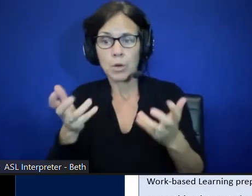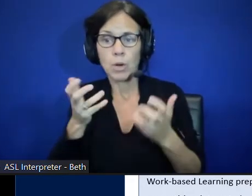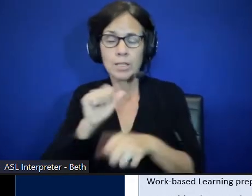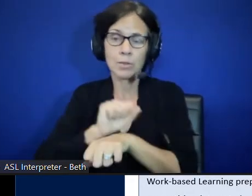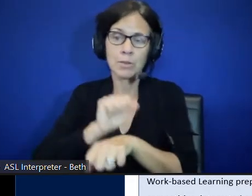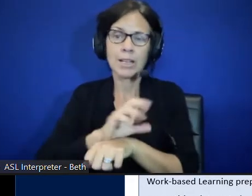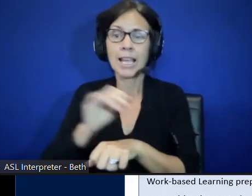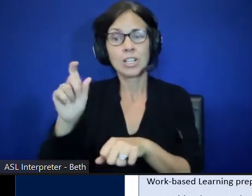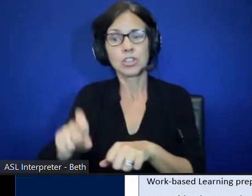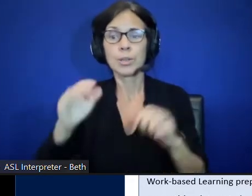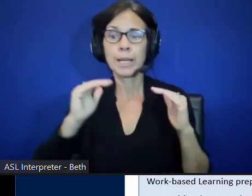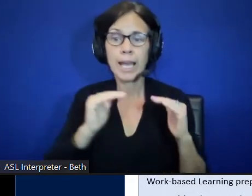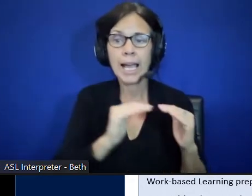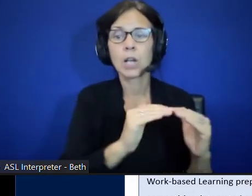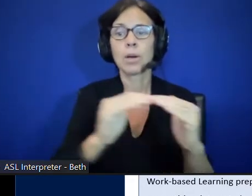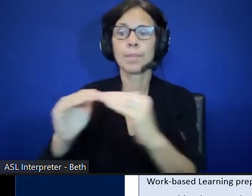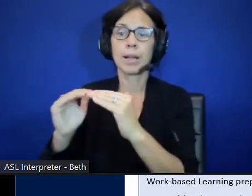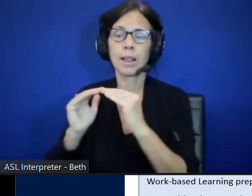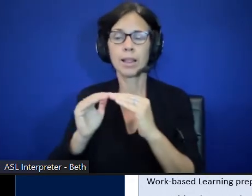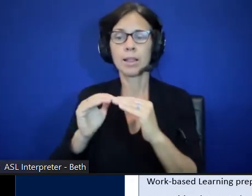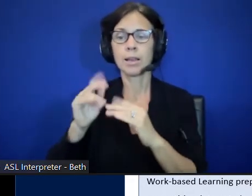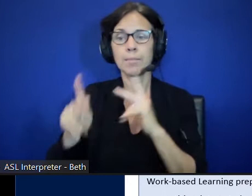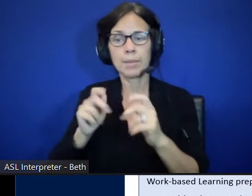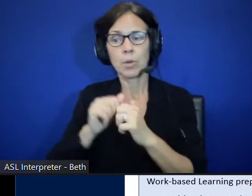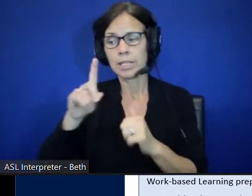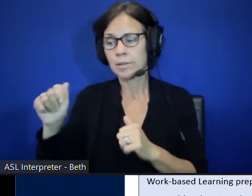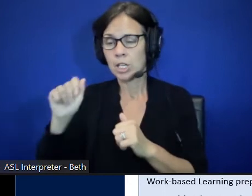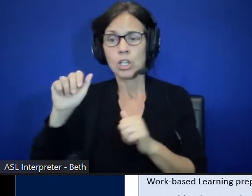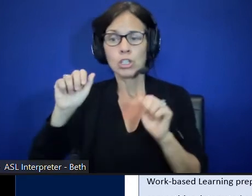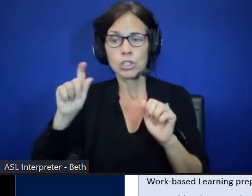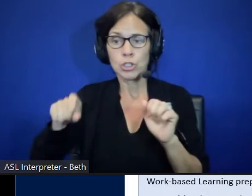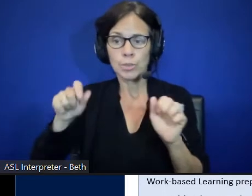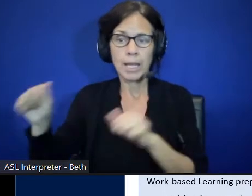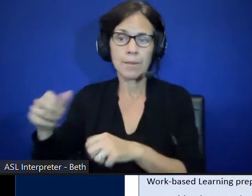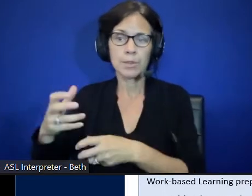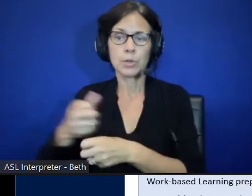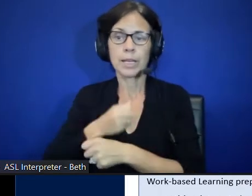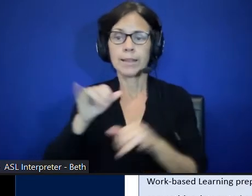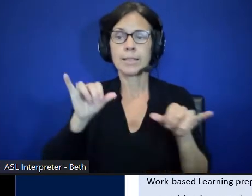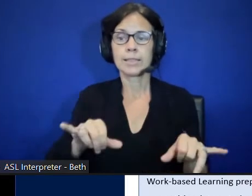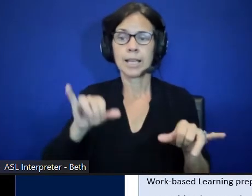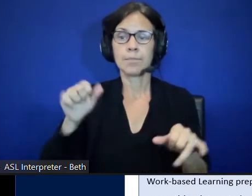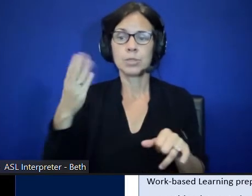be equitable. Individuals with disabilities should be able to get the same jobs that non